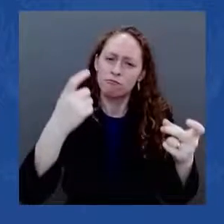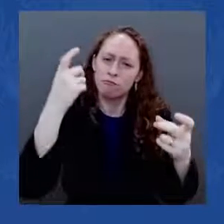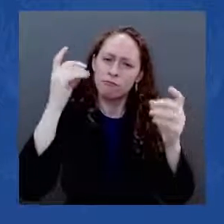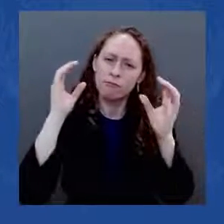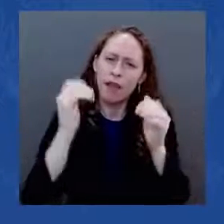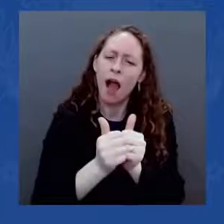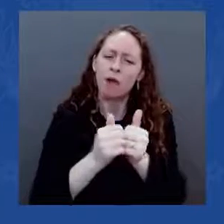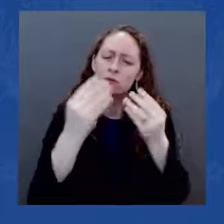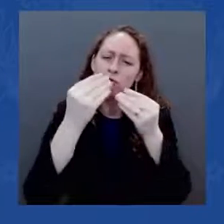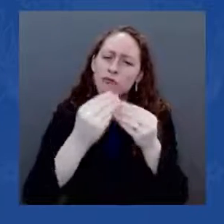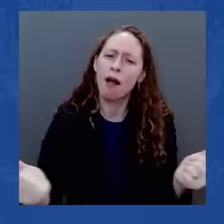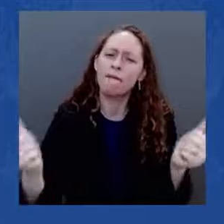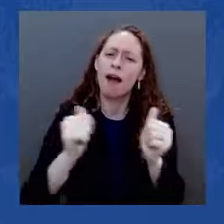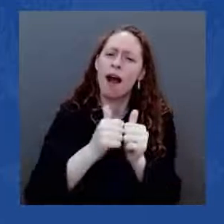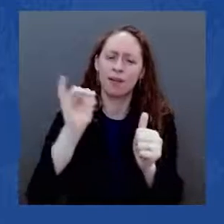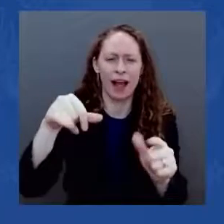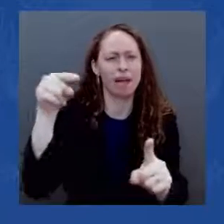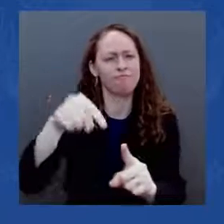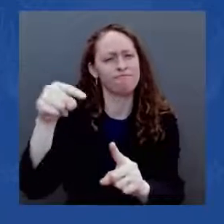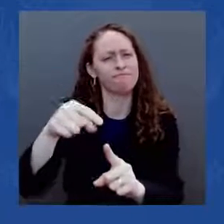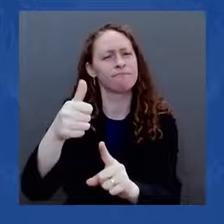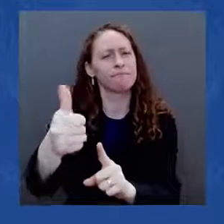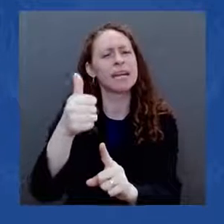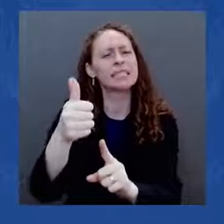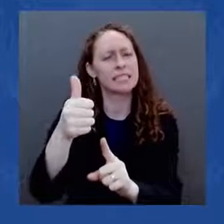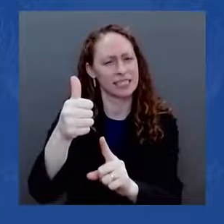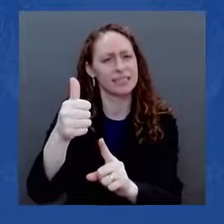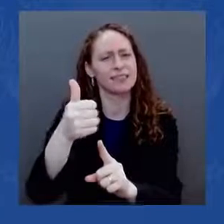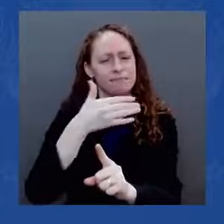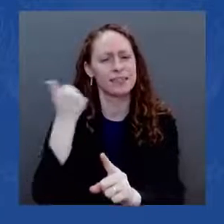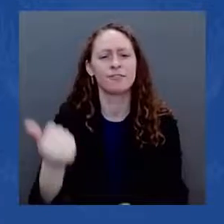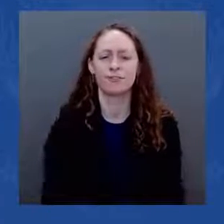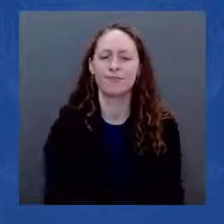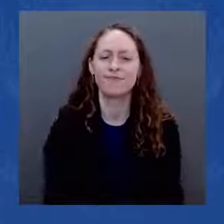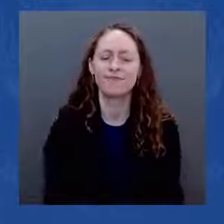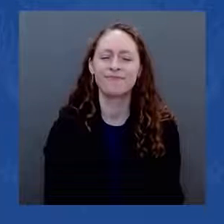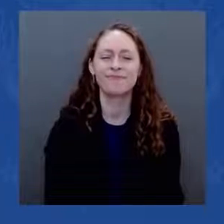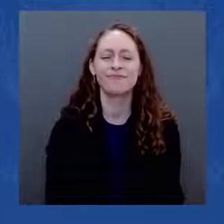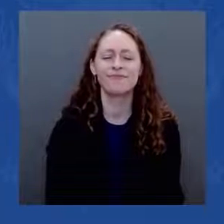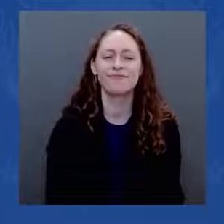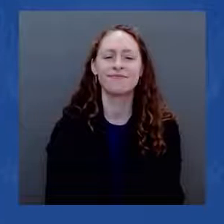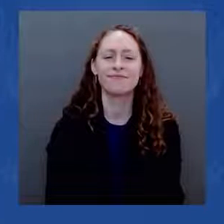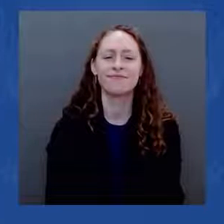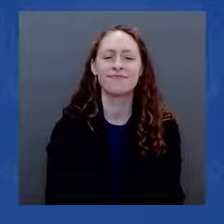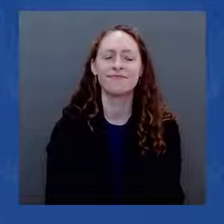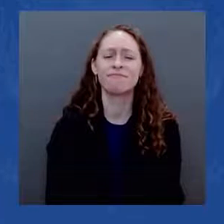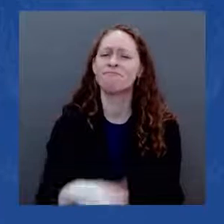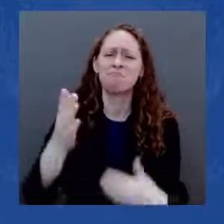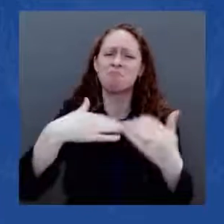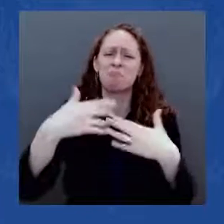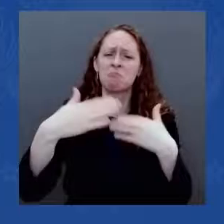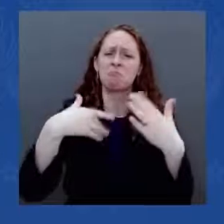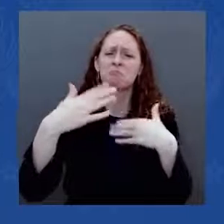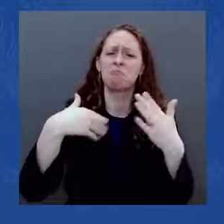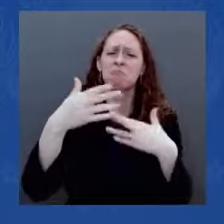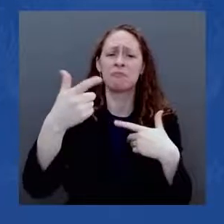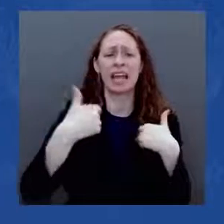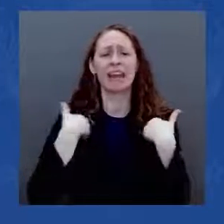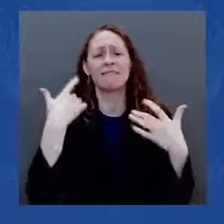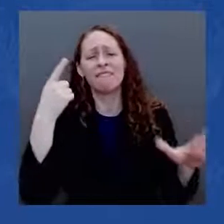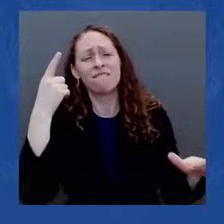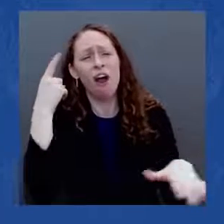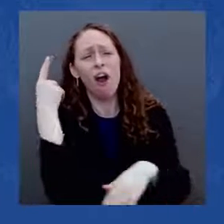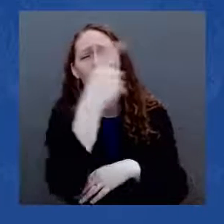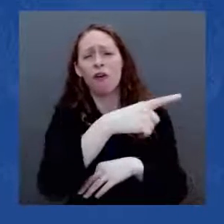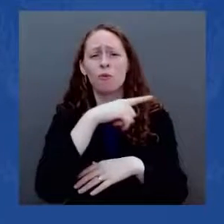things we all depend on. Whether you're in rural Kentucky or downtown Philadelphia, you should be able to turn on a faucet and drink